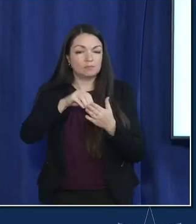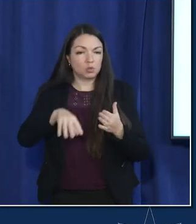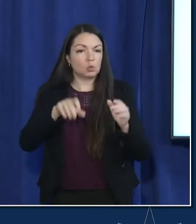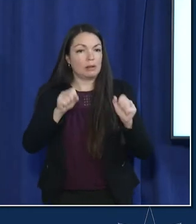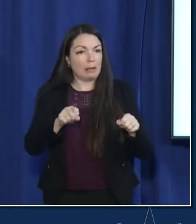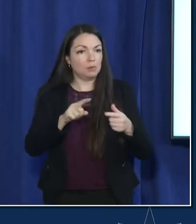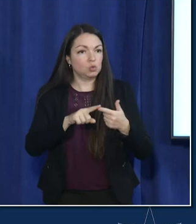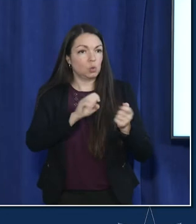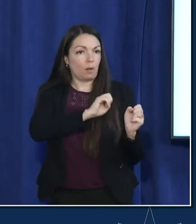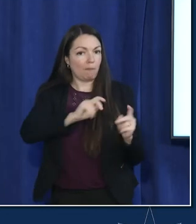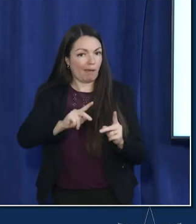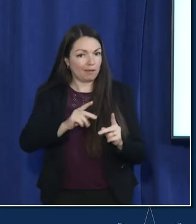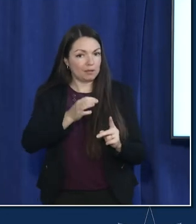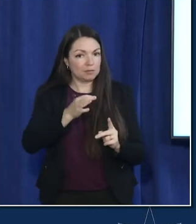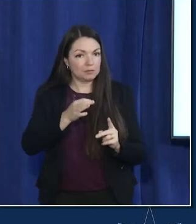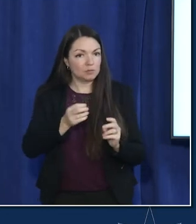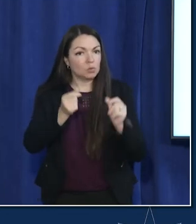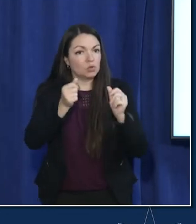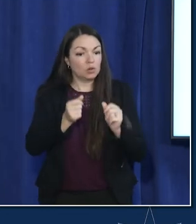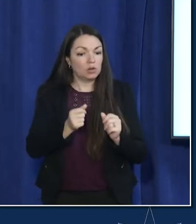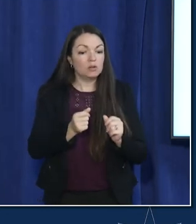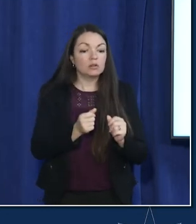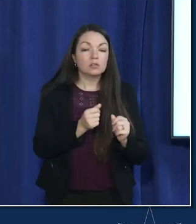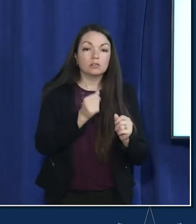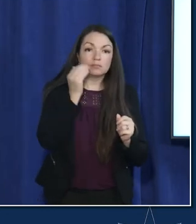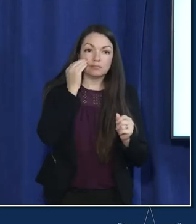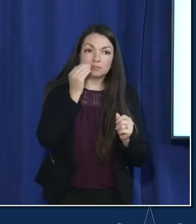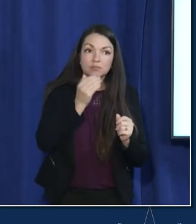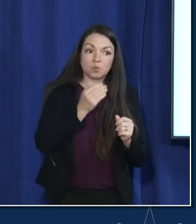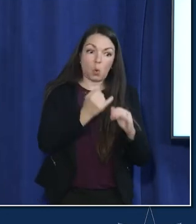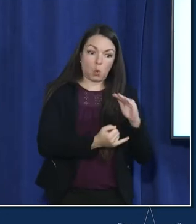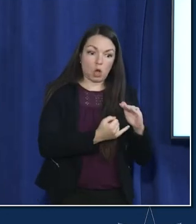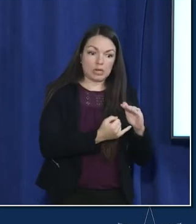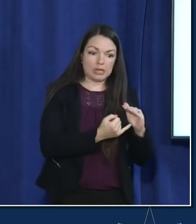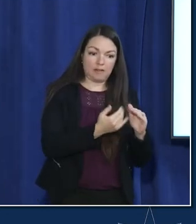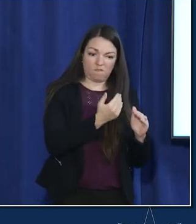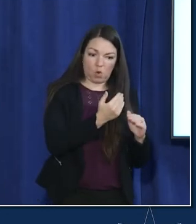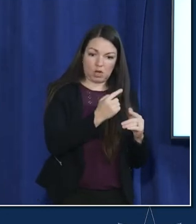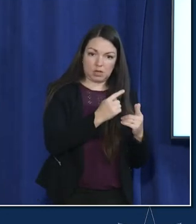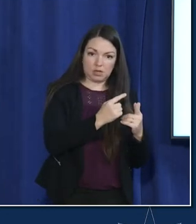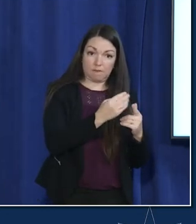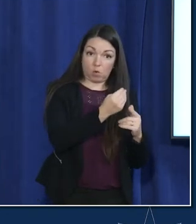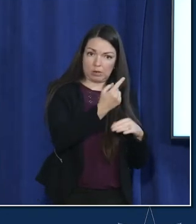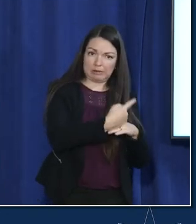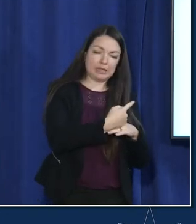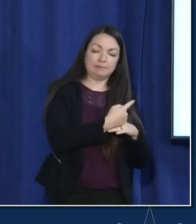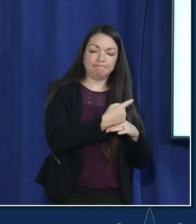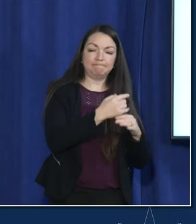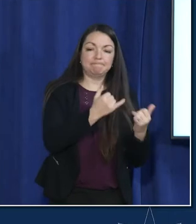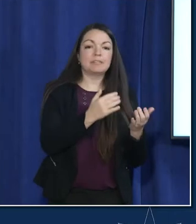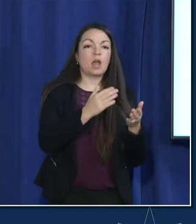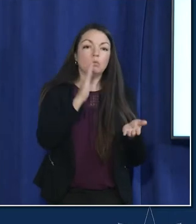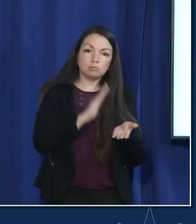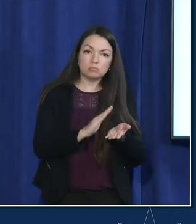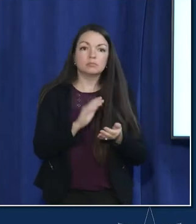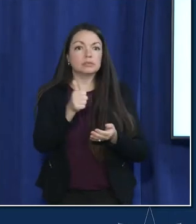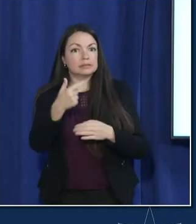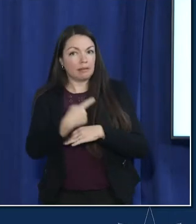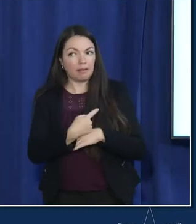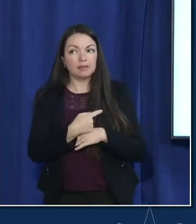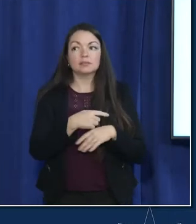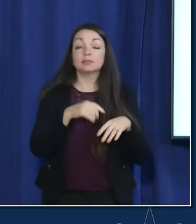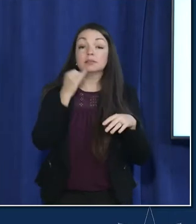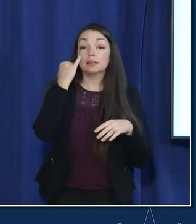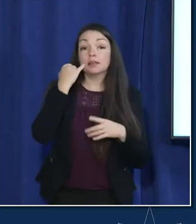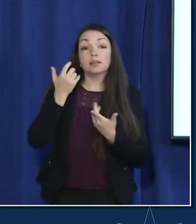we reduce the quarantine period from 14 to 10 days we're also allowing families to get tested after the fifth day to bring them back by the seventh day